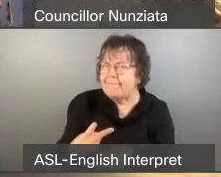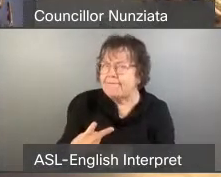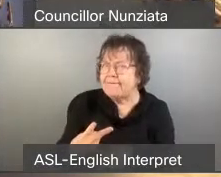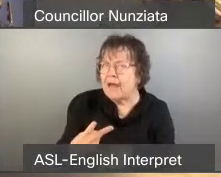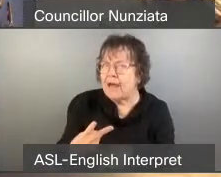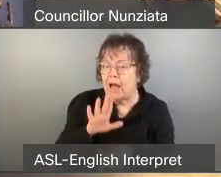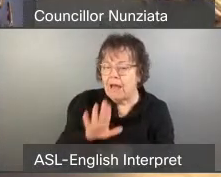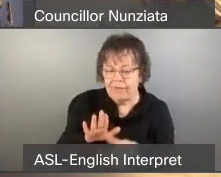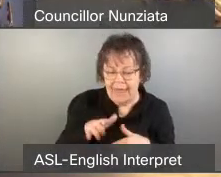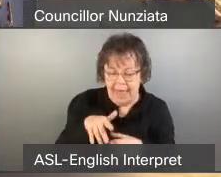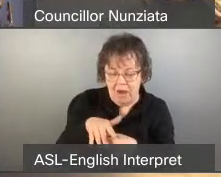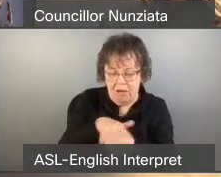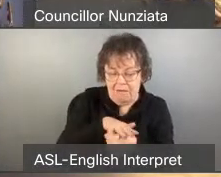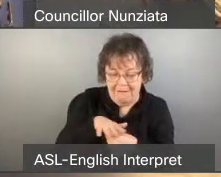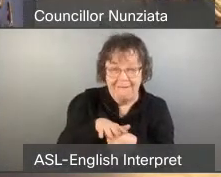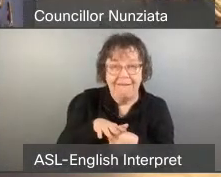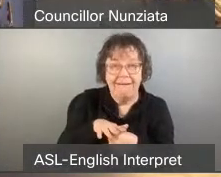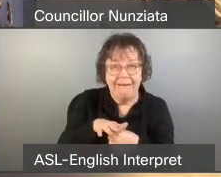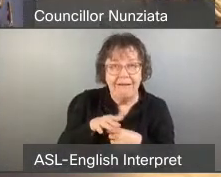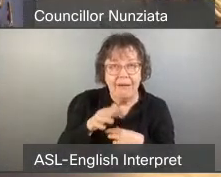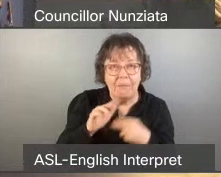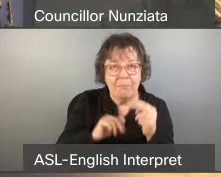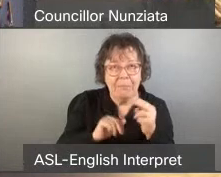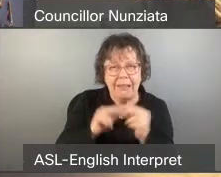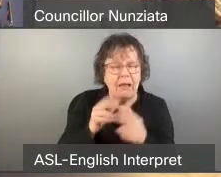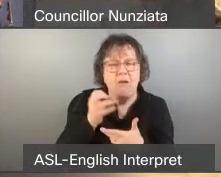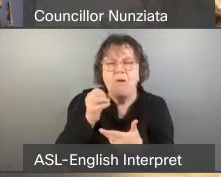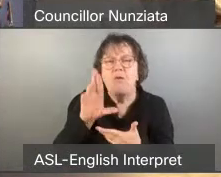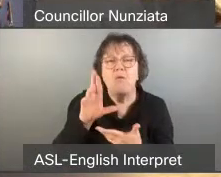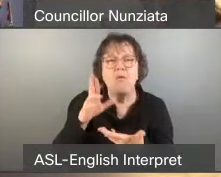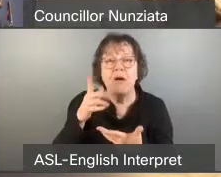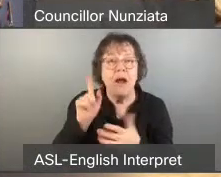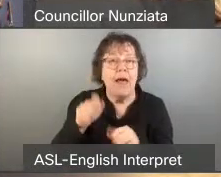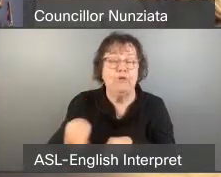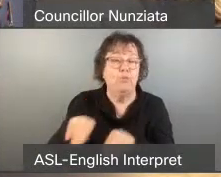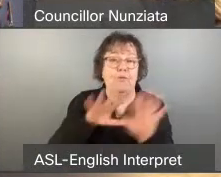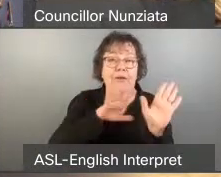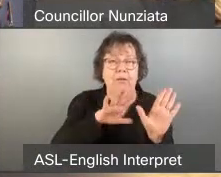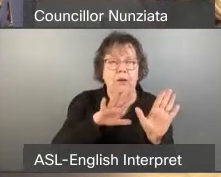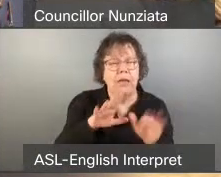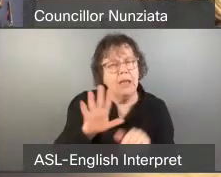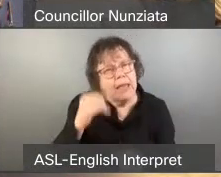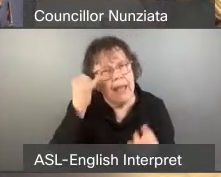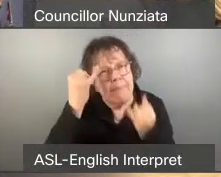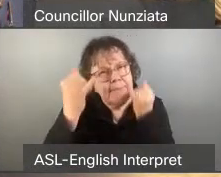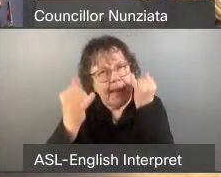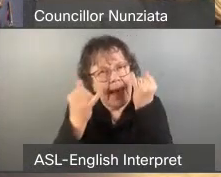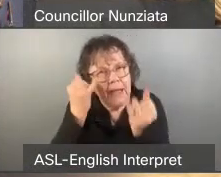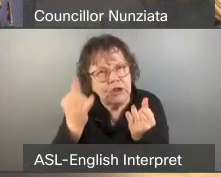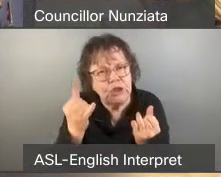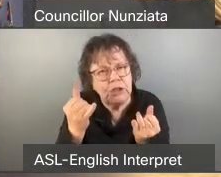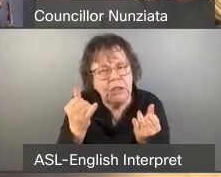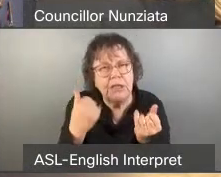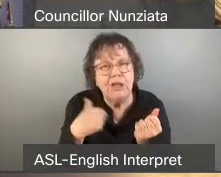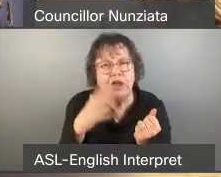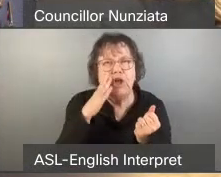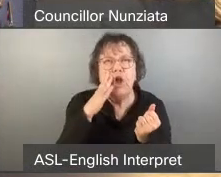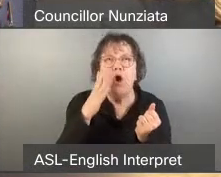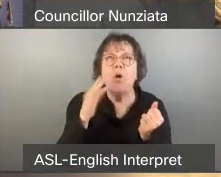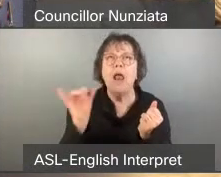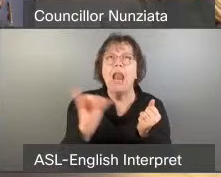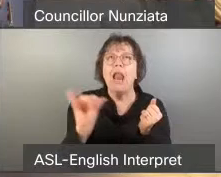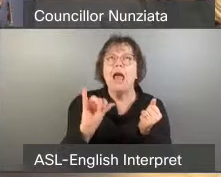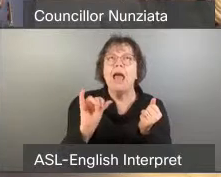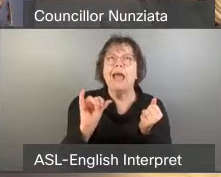to lose folks like that. Same thing with Foodbank. Could you imagine, Councillor Lai, if we could open almost the Amazon for aid in the 50